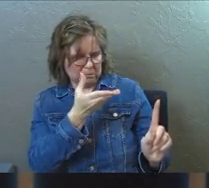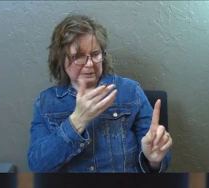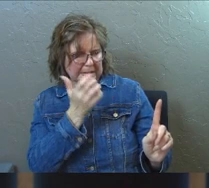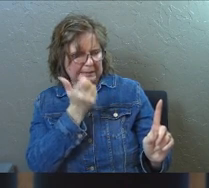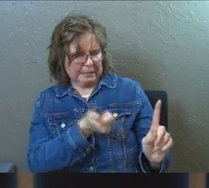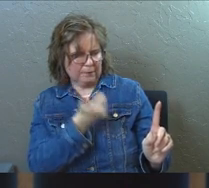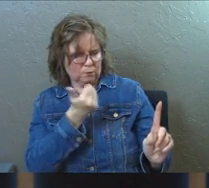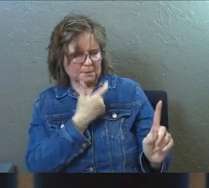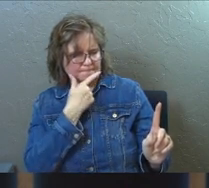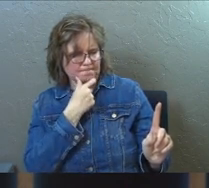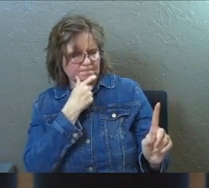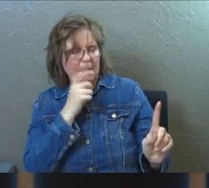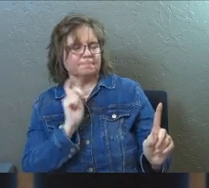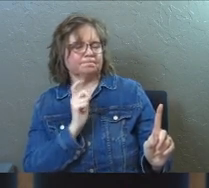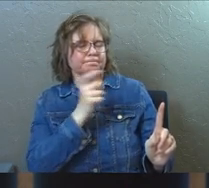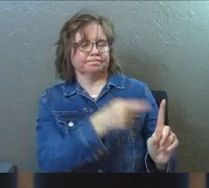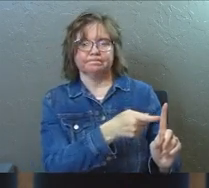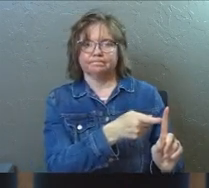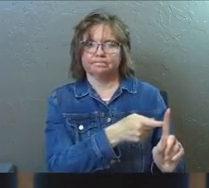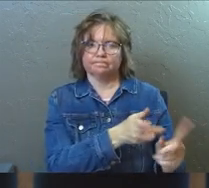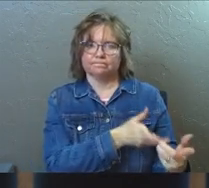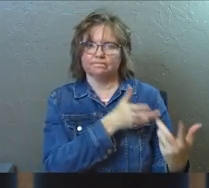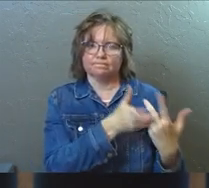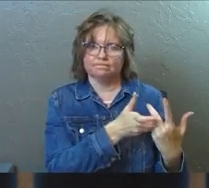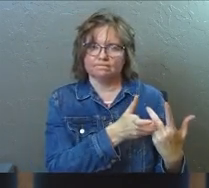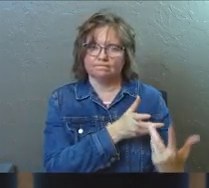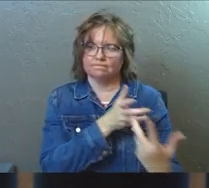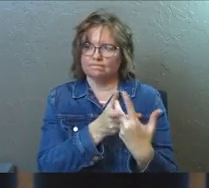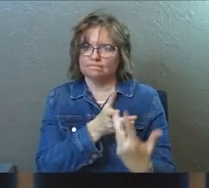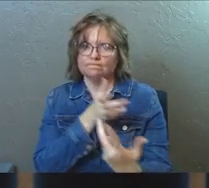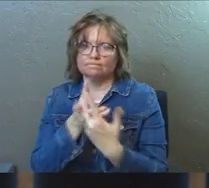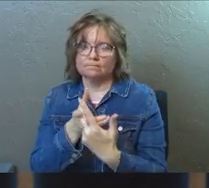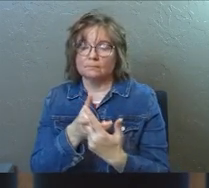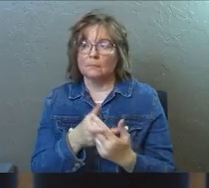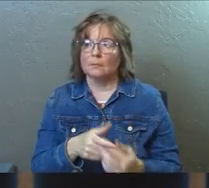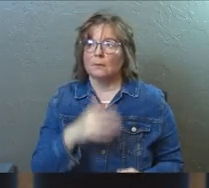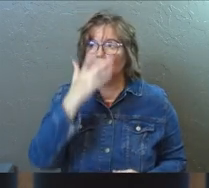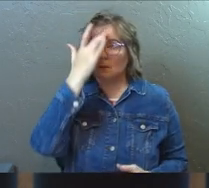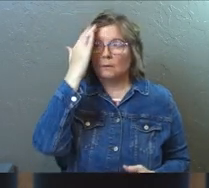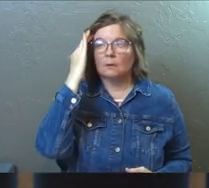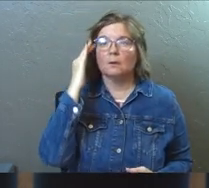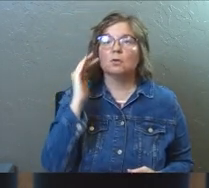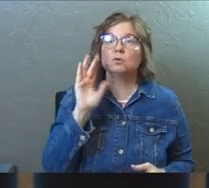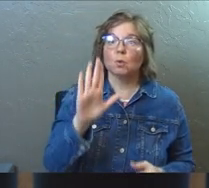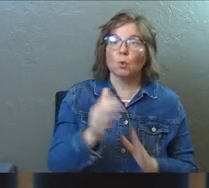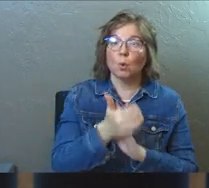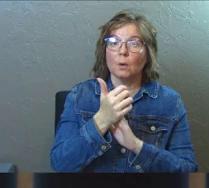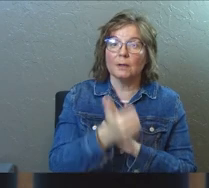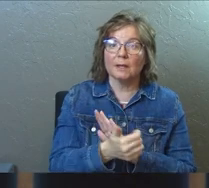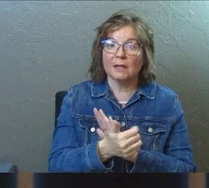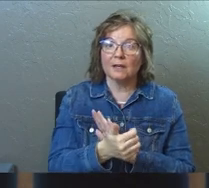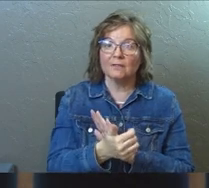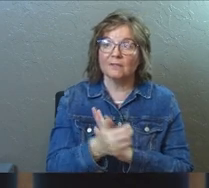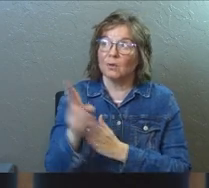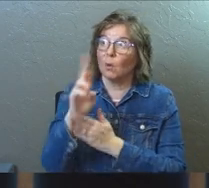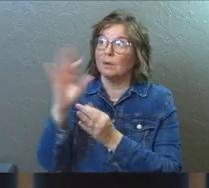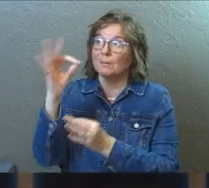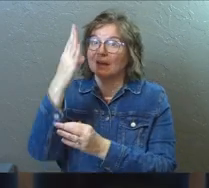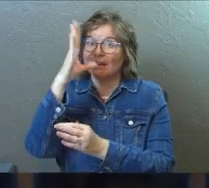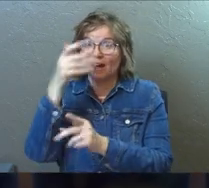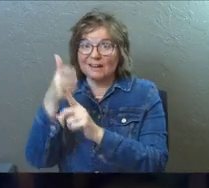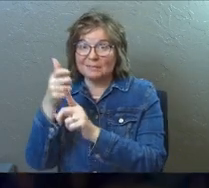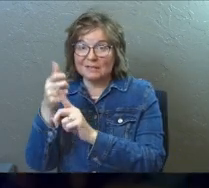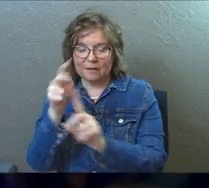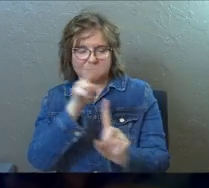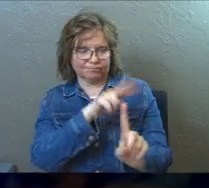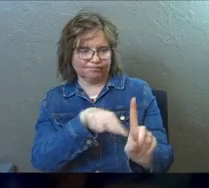gift each person should have. So before I said each of you has a gift, that verse just said your gift was handpicked by God